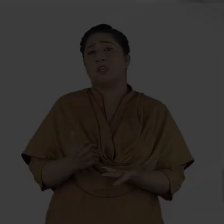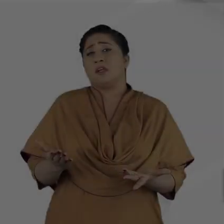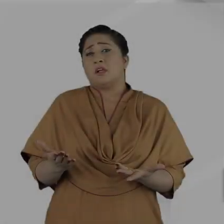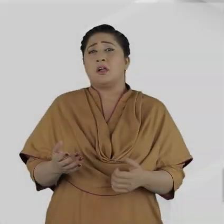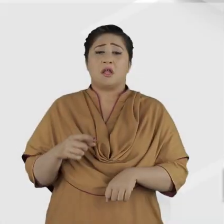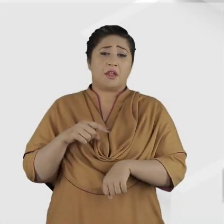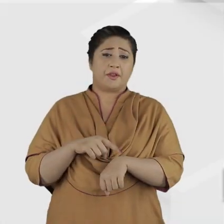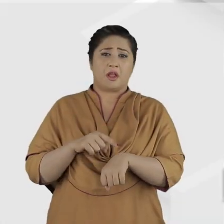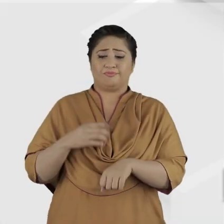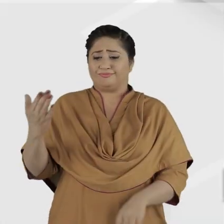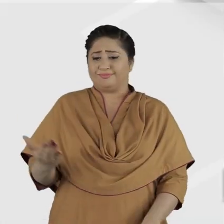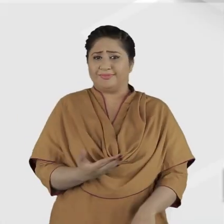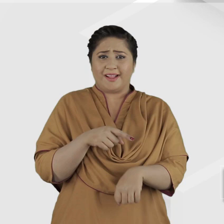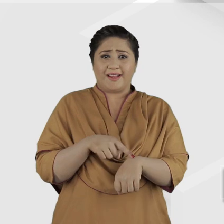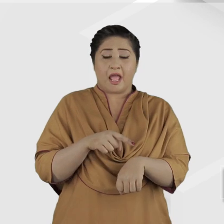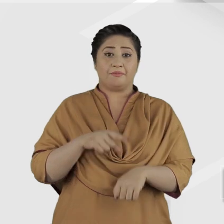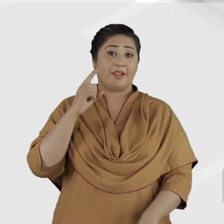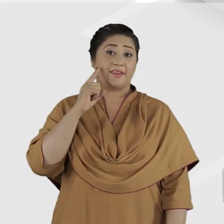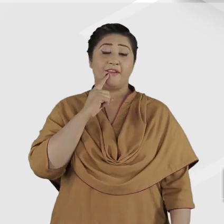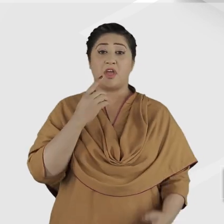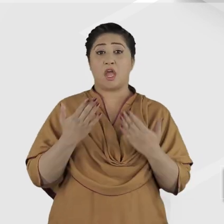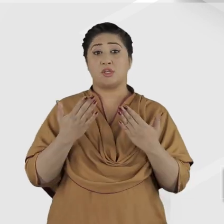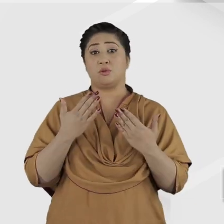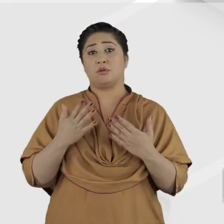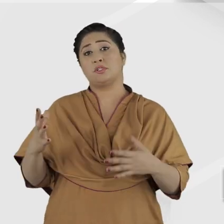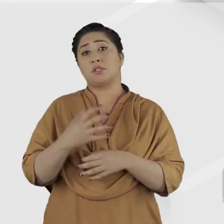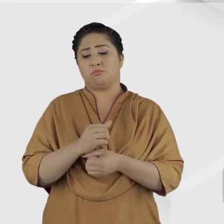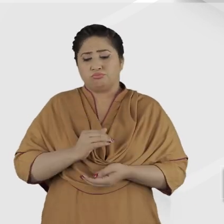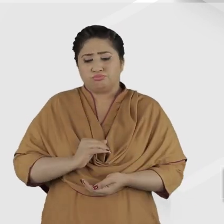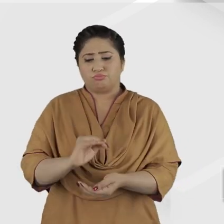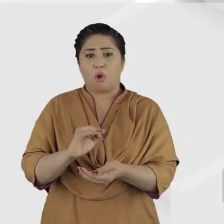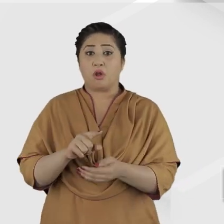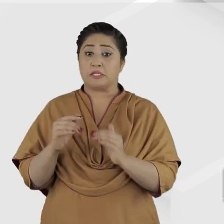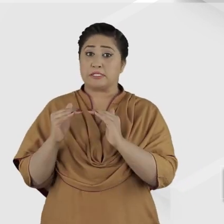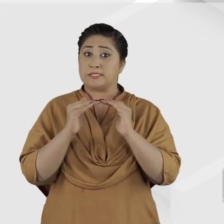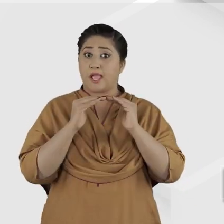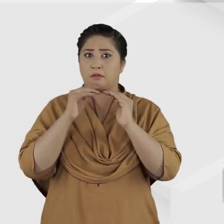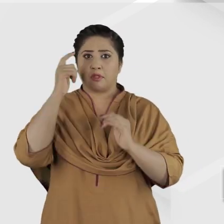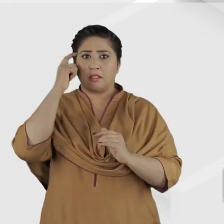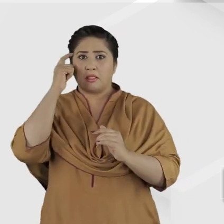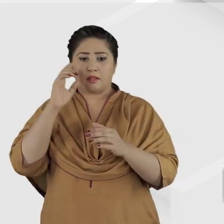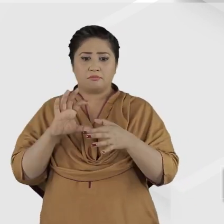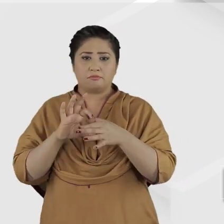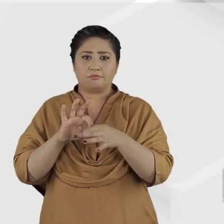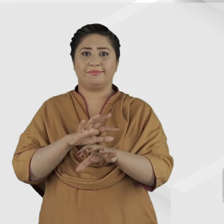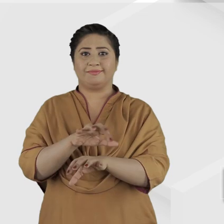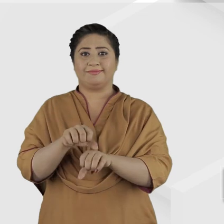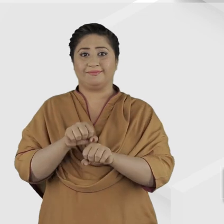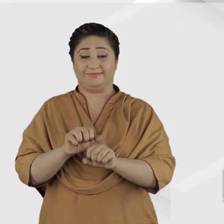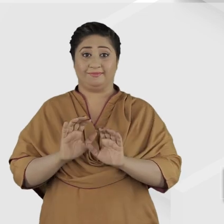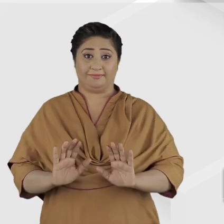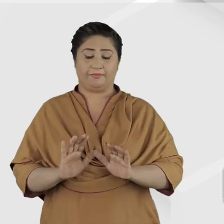The modern premise in deaf education is that all children are born with the same basic capacities for